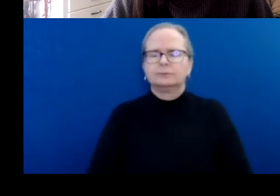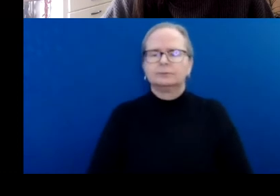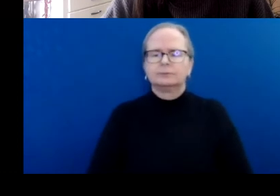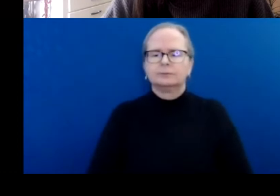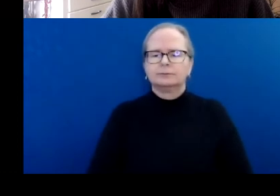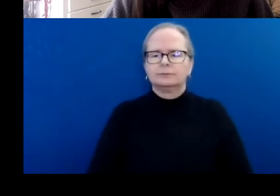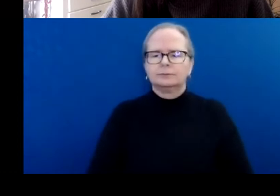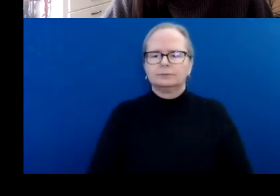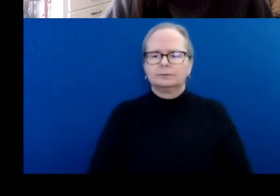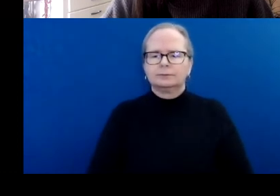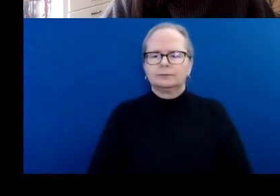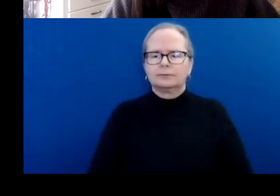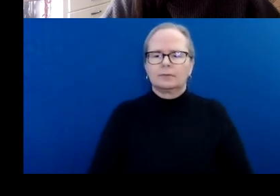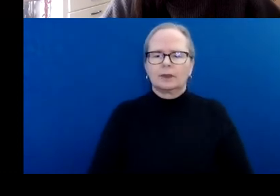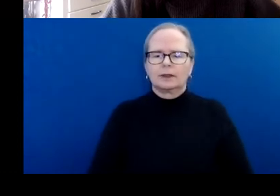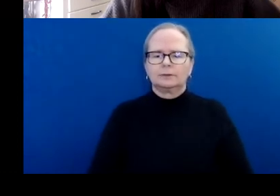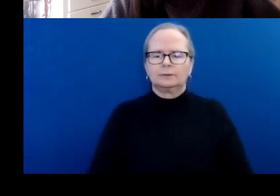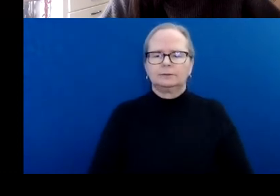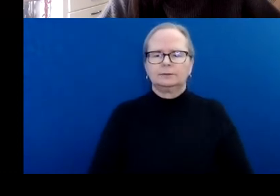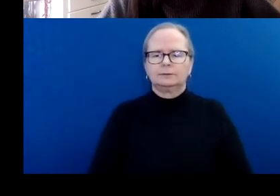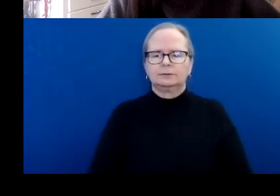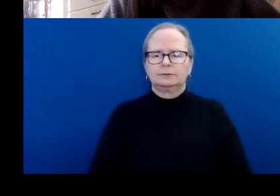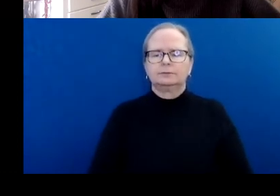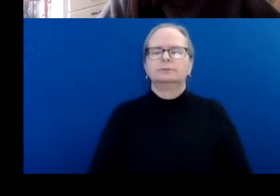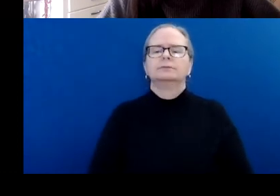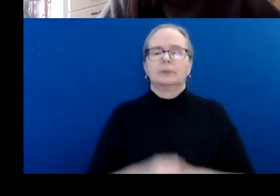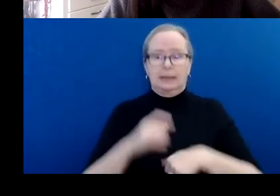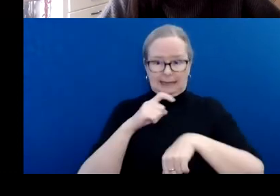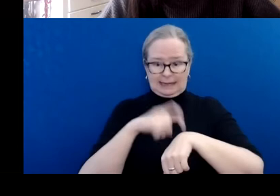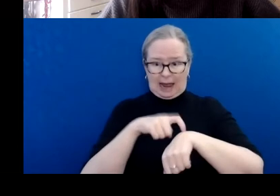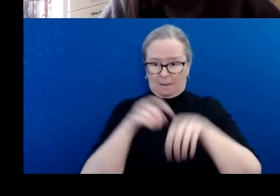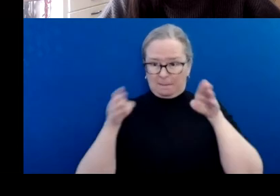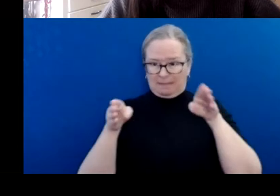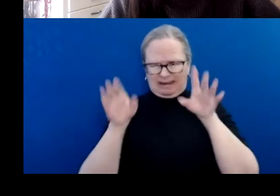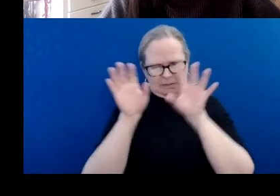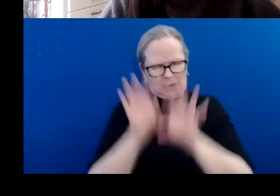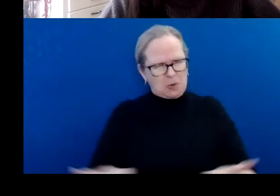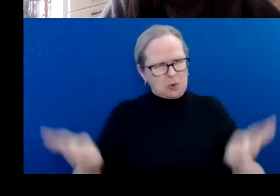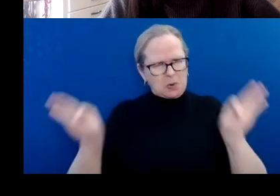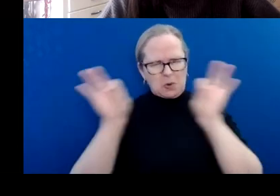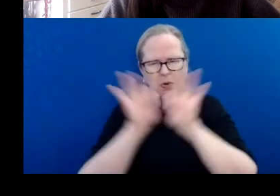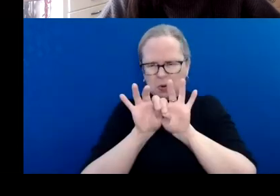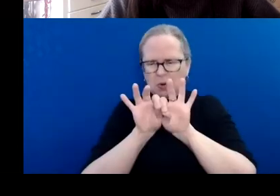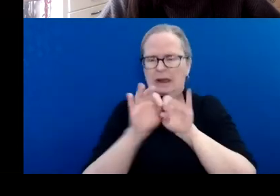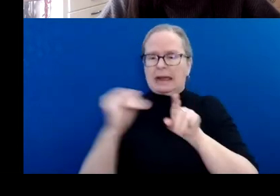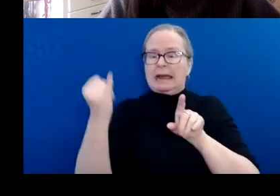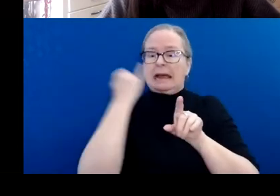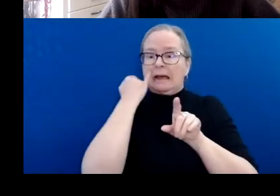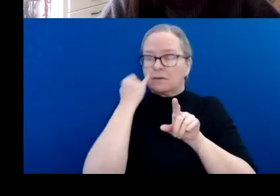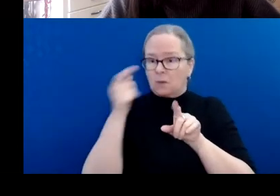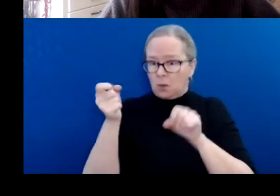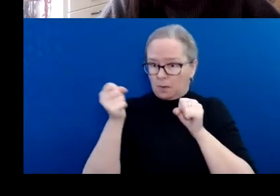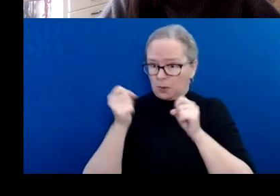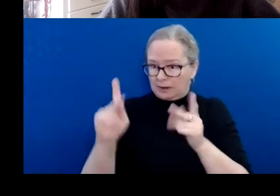This timeline is important to consider if your opportunity or activities are fully reliant on receiving this grant.